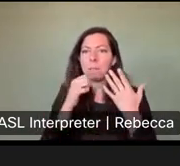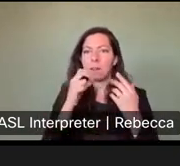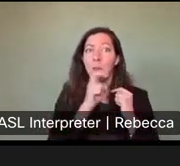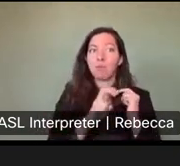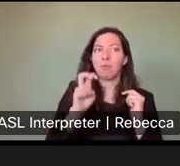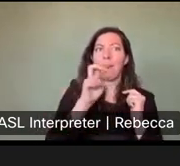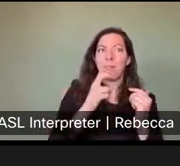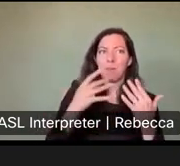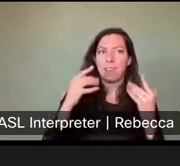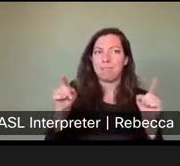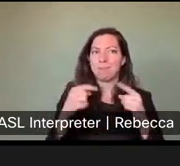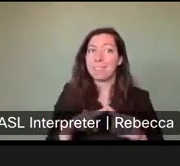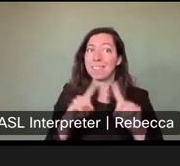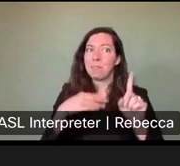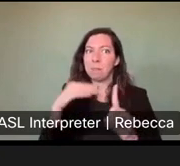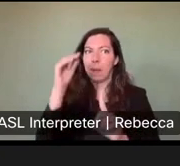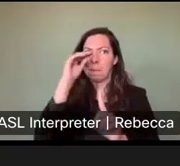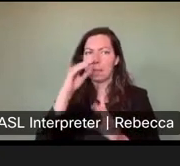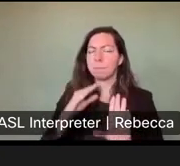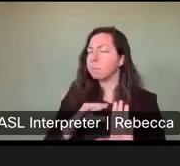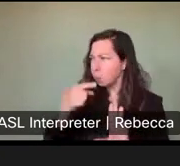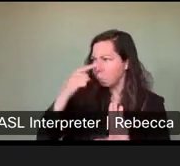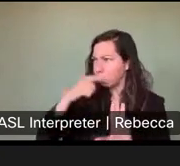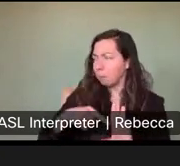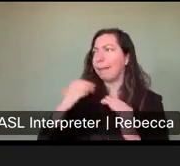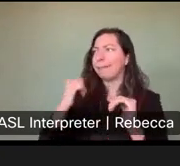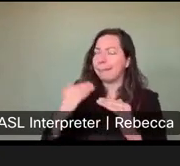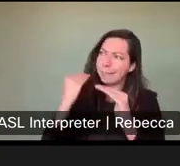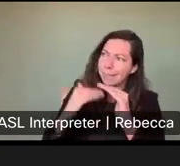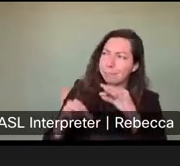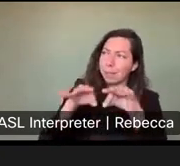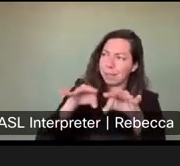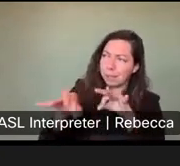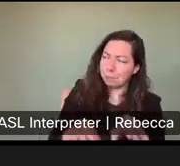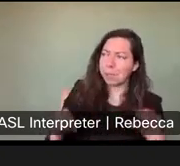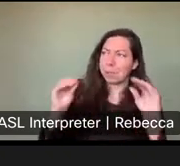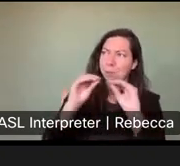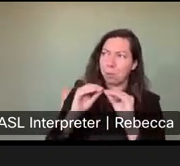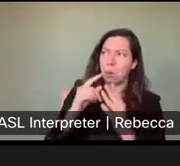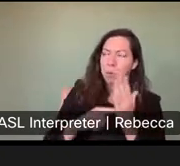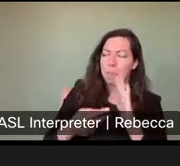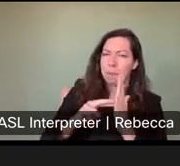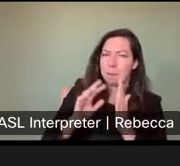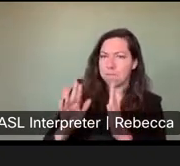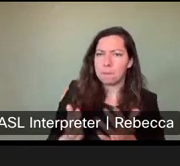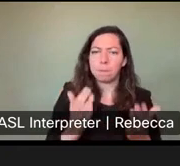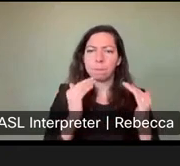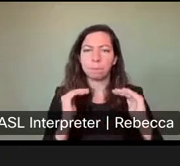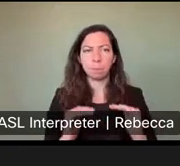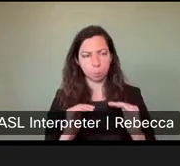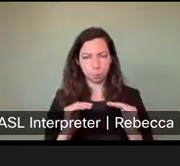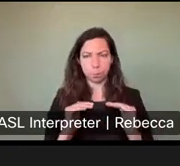comment. If you would like to expand, please send us an email with, uh, further explanation there. Um,